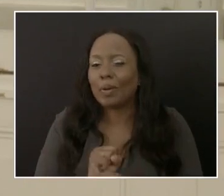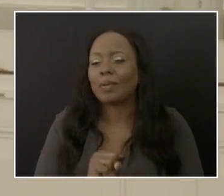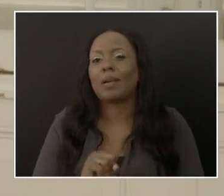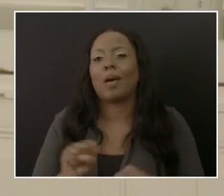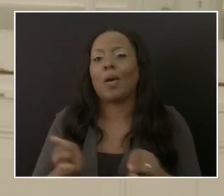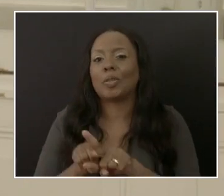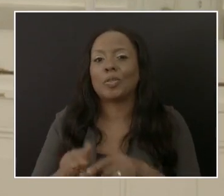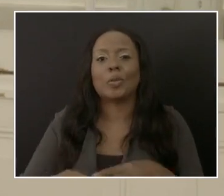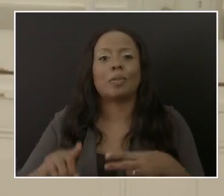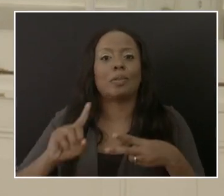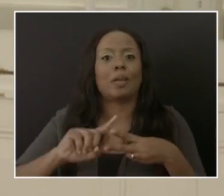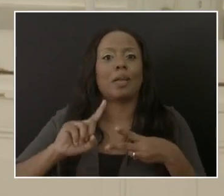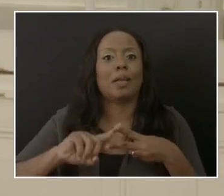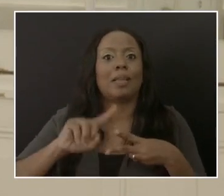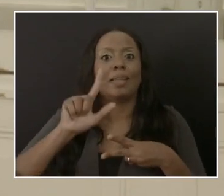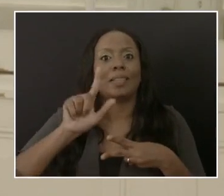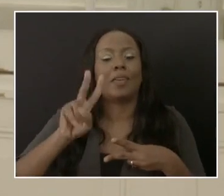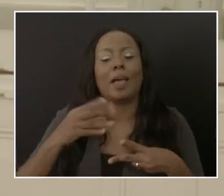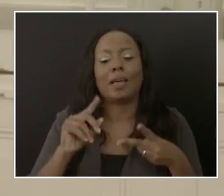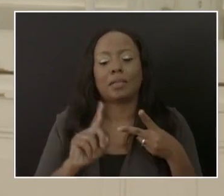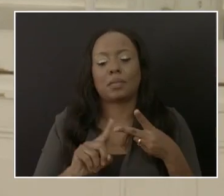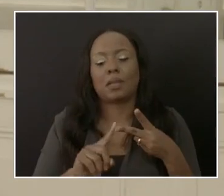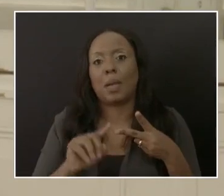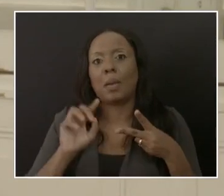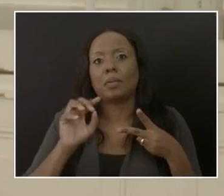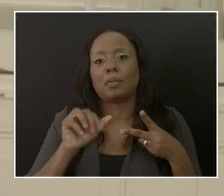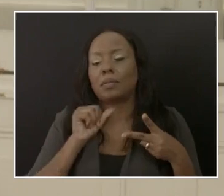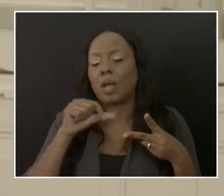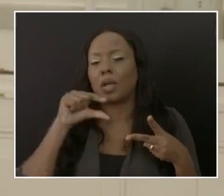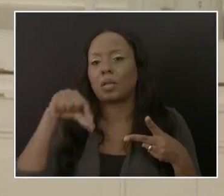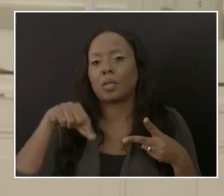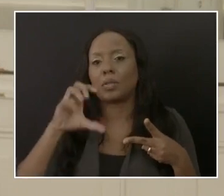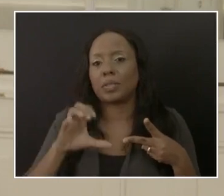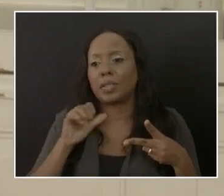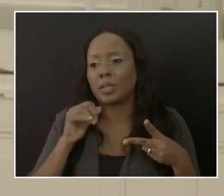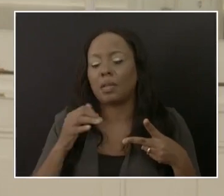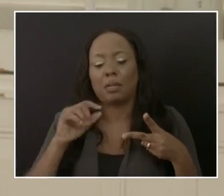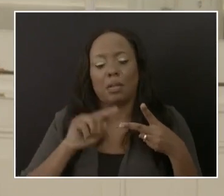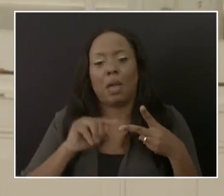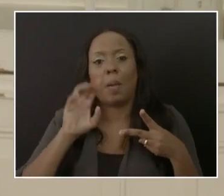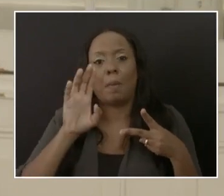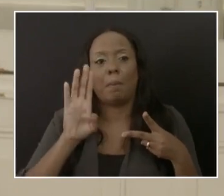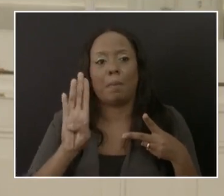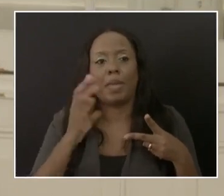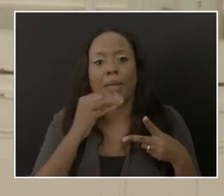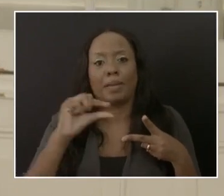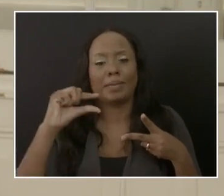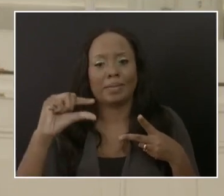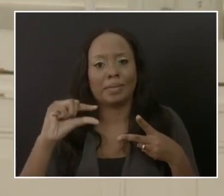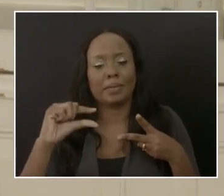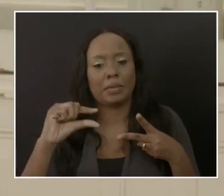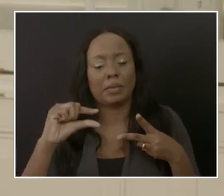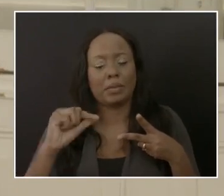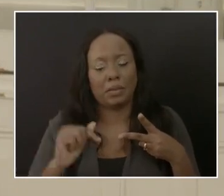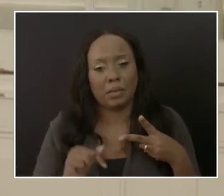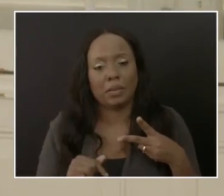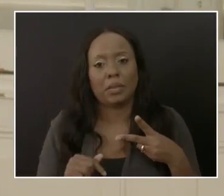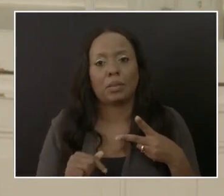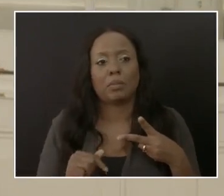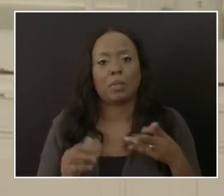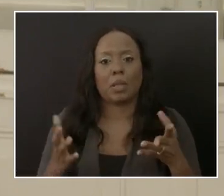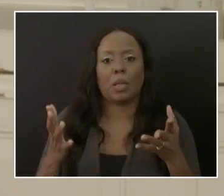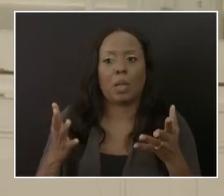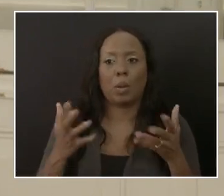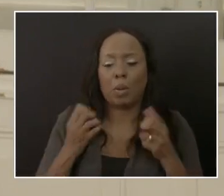are working to, by a staggered approach and by a slow approach, make sure